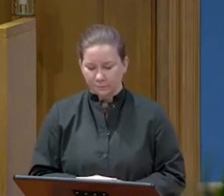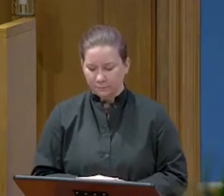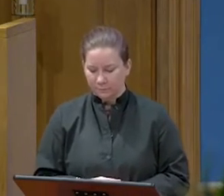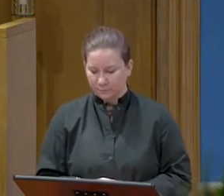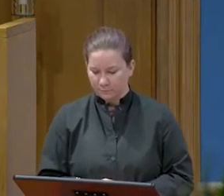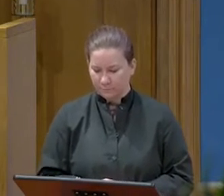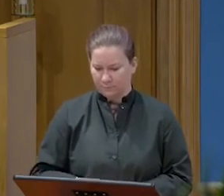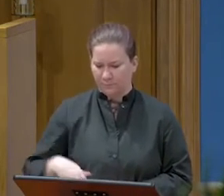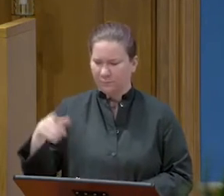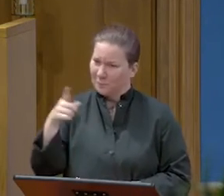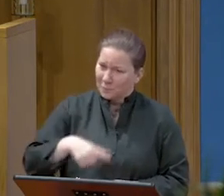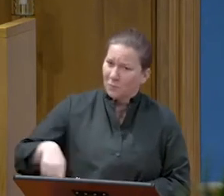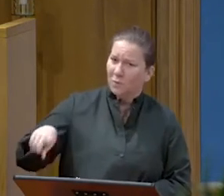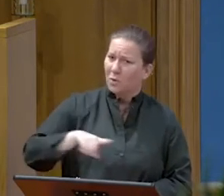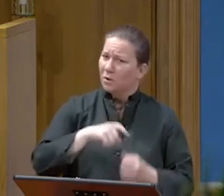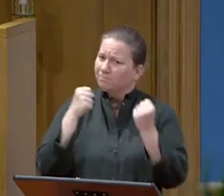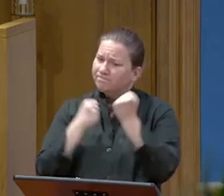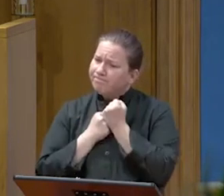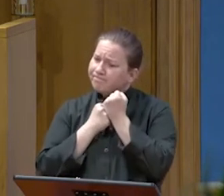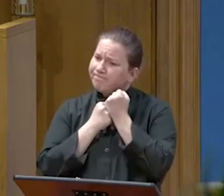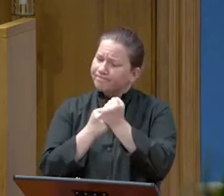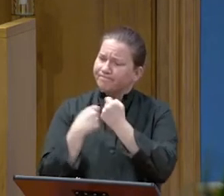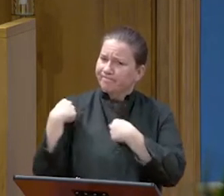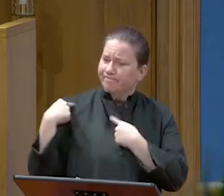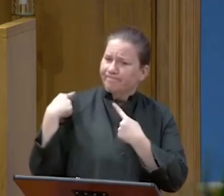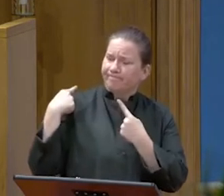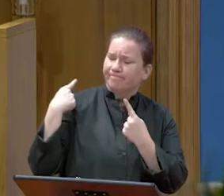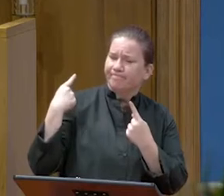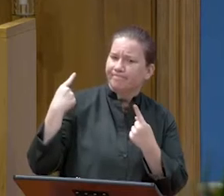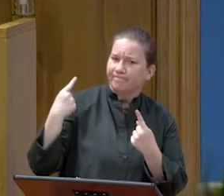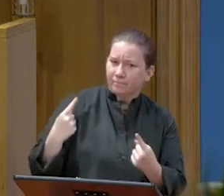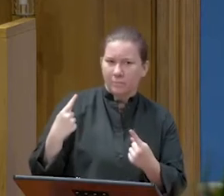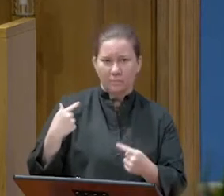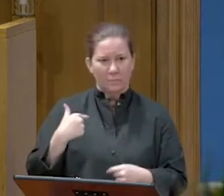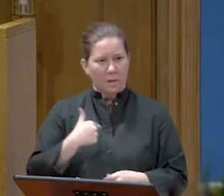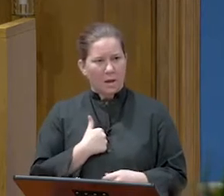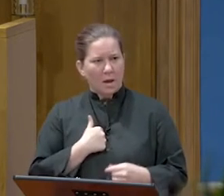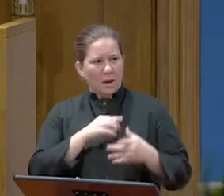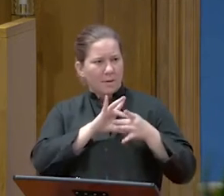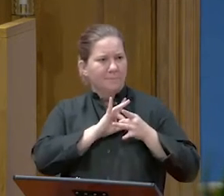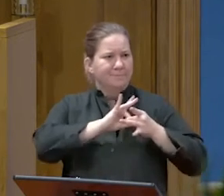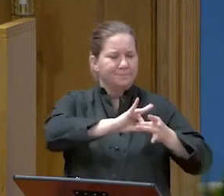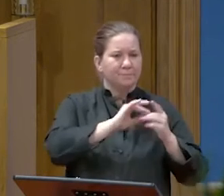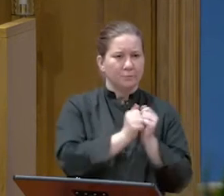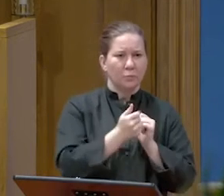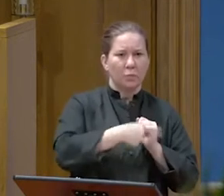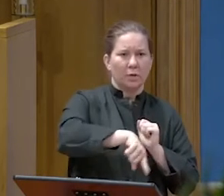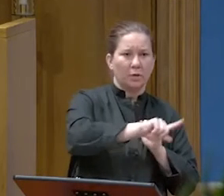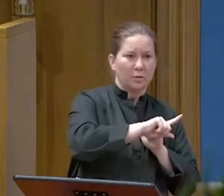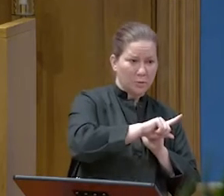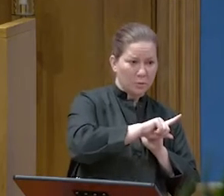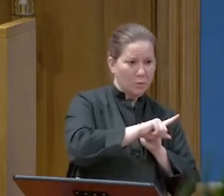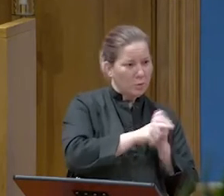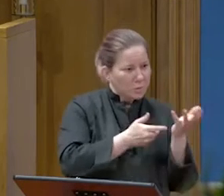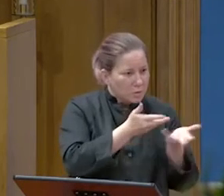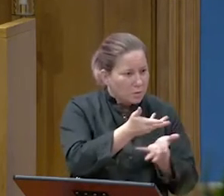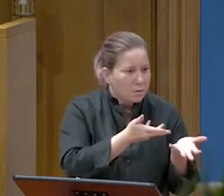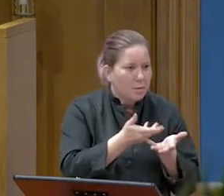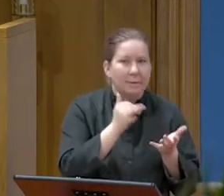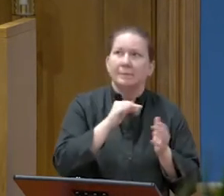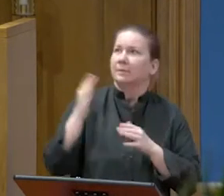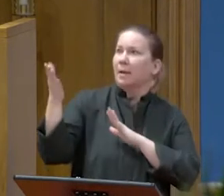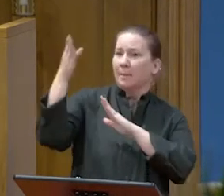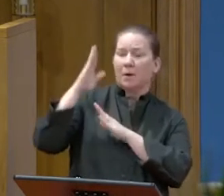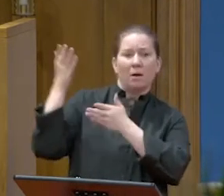by me in my trials, and I confer on you, just as my Father has conferred on me, a kingdom, so that you